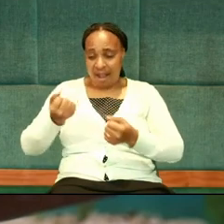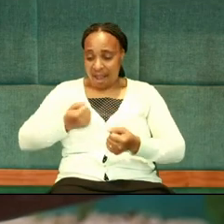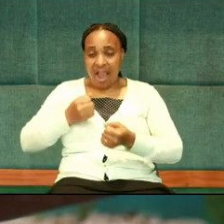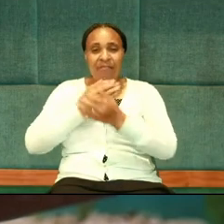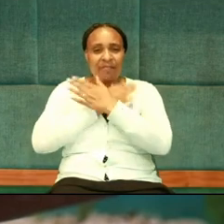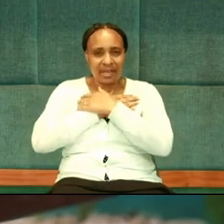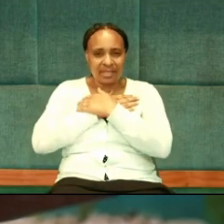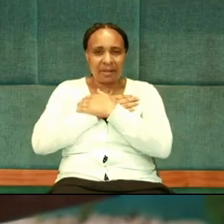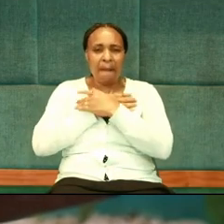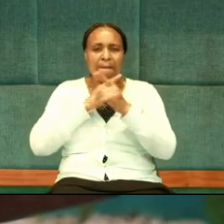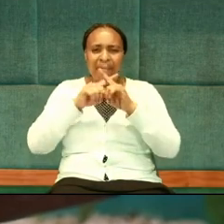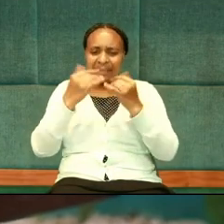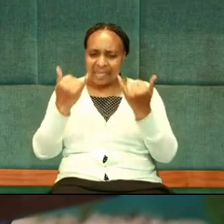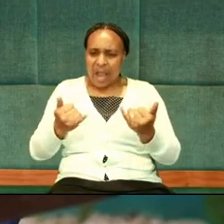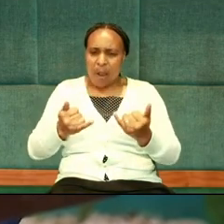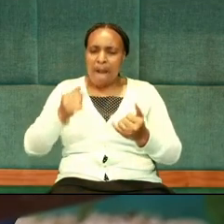mean.